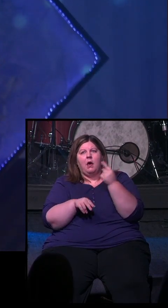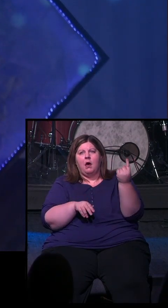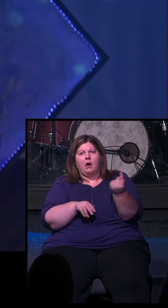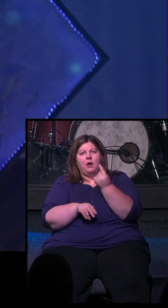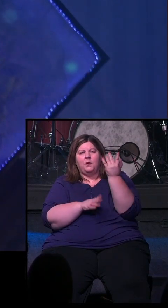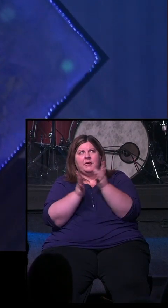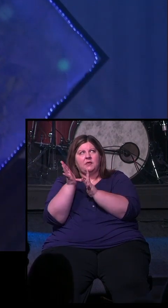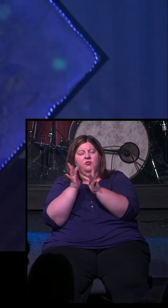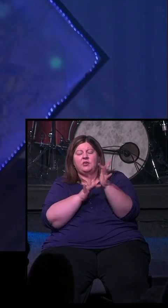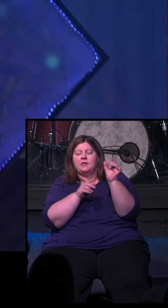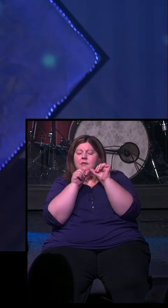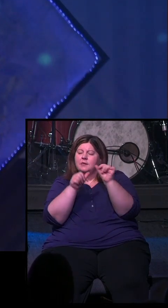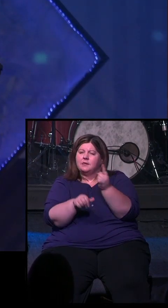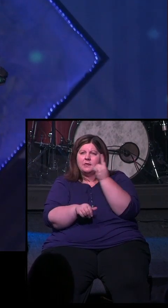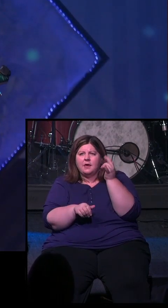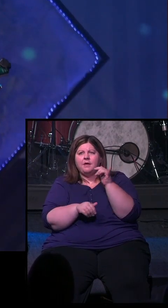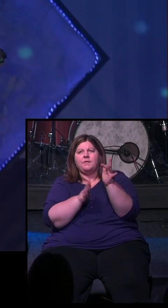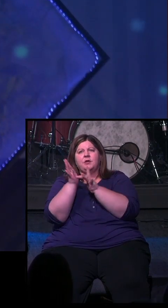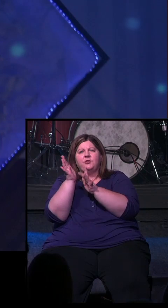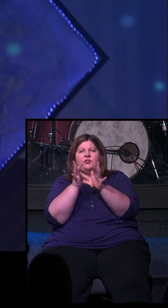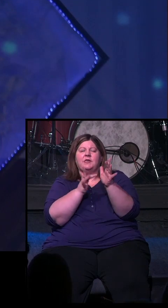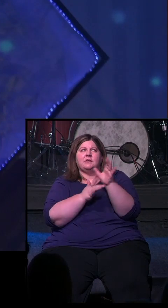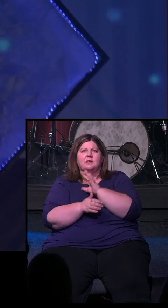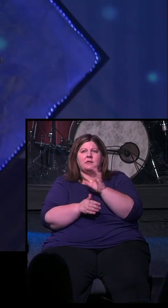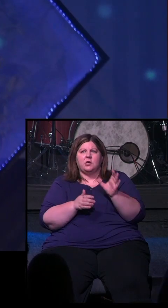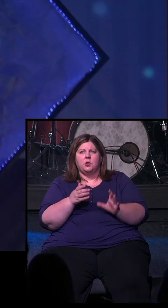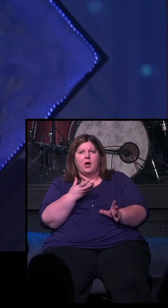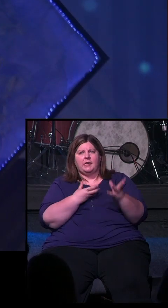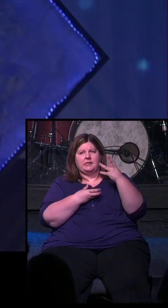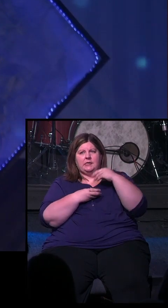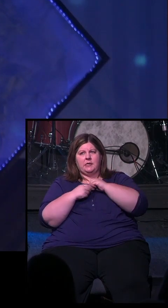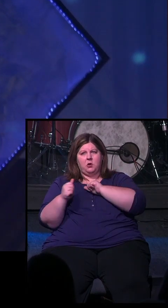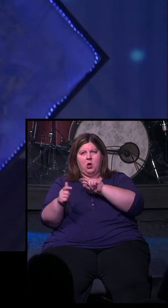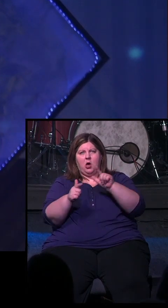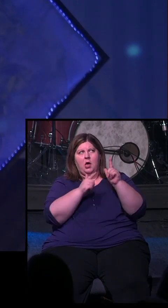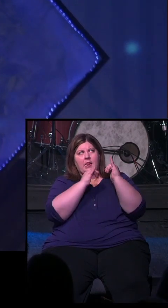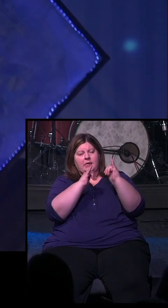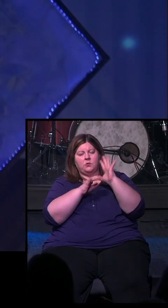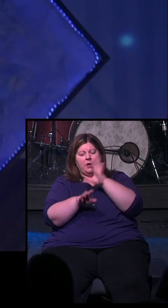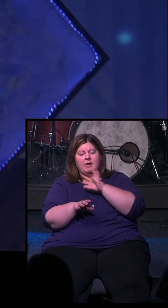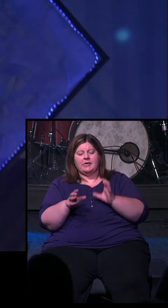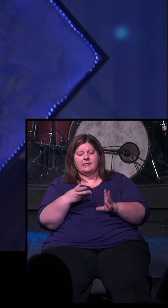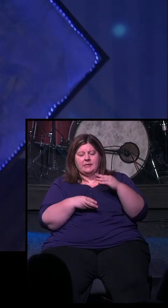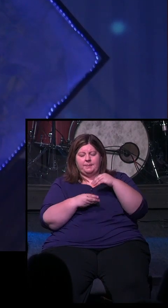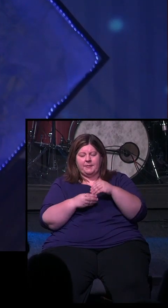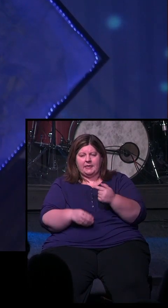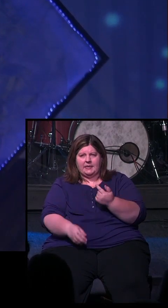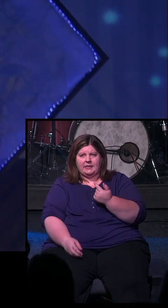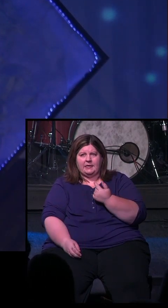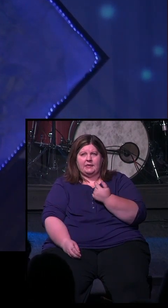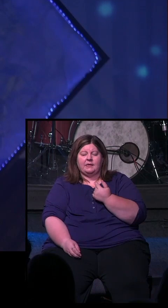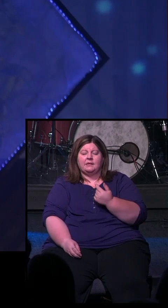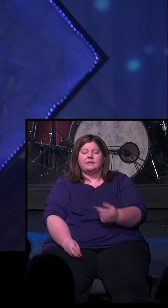Always, Jesus, ever, Jesus Christ. In all is Christ in